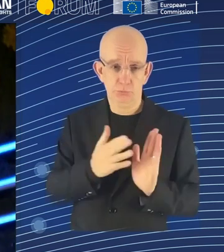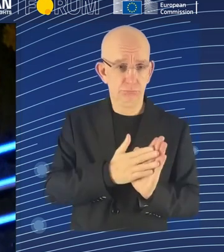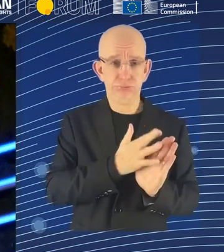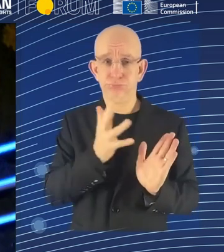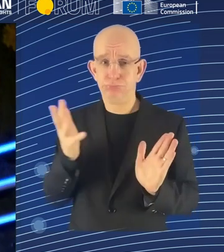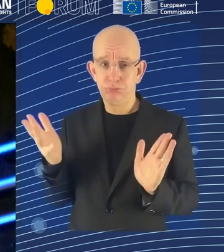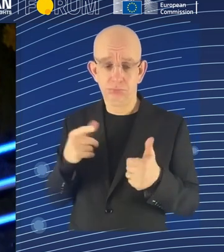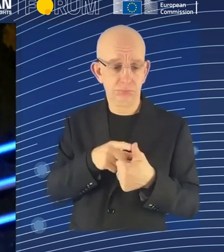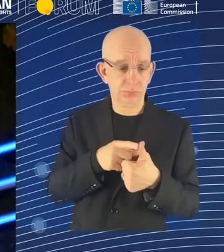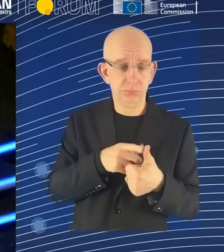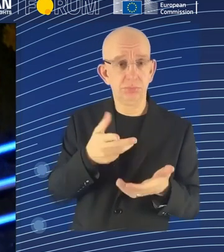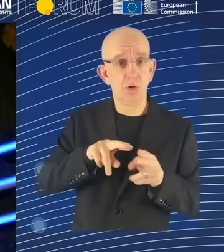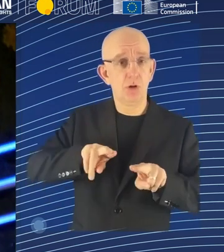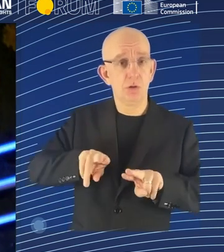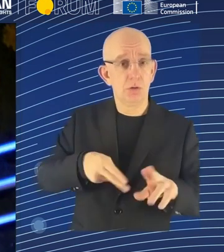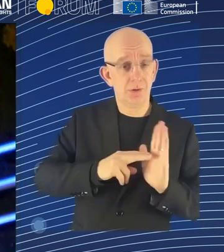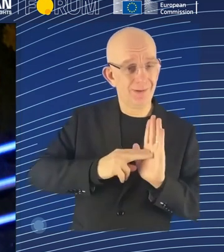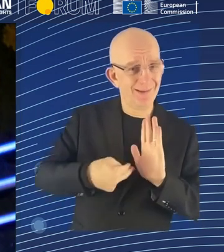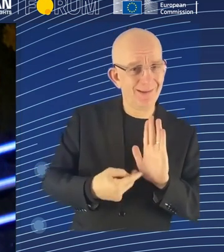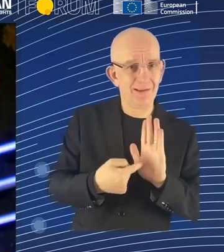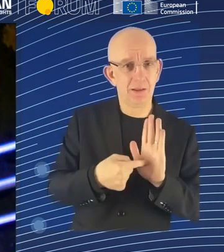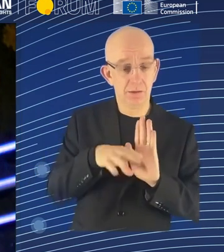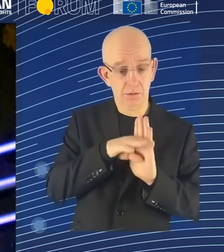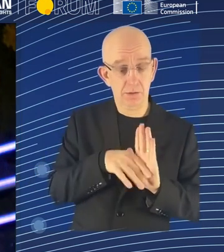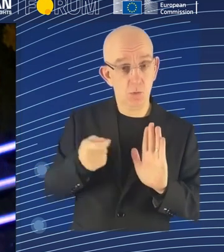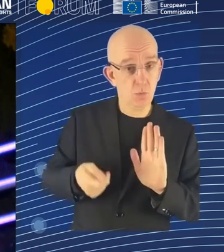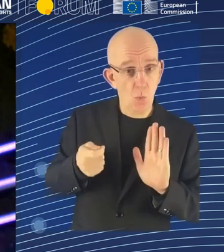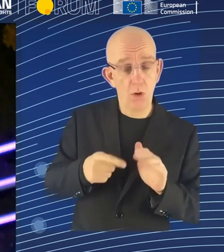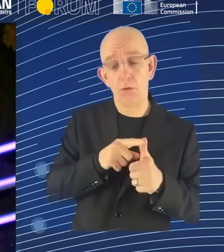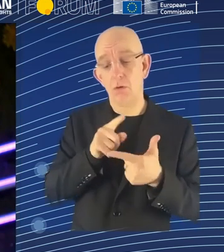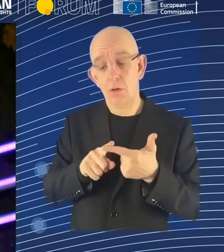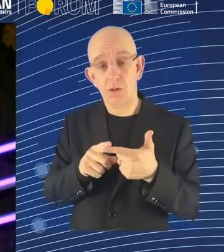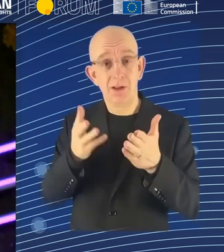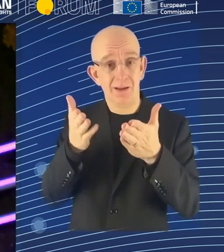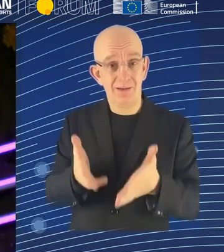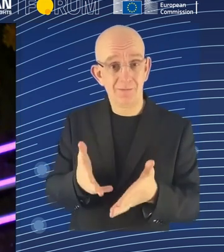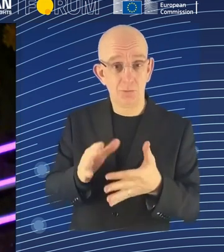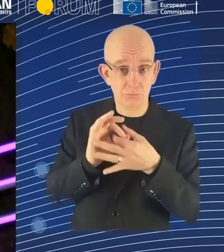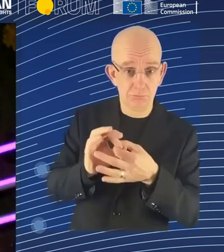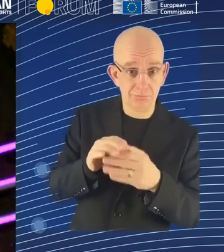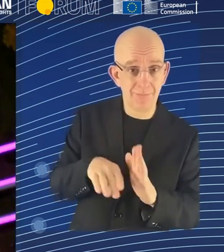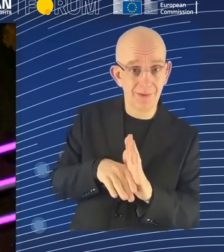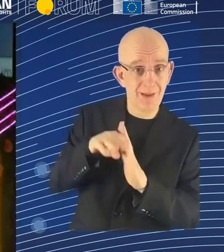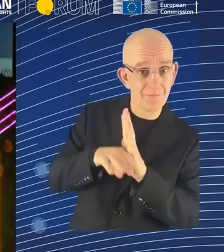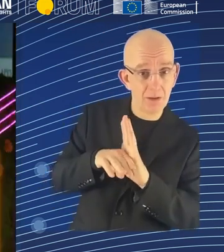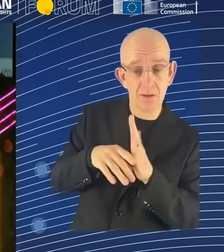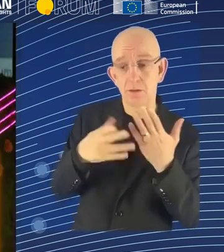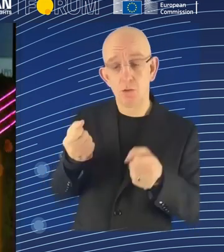have, you know, social security, and then we also have legislation about, for example, occupational health and safety.